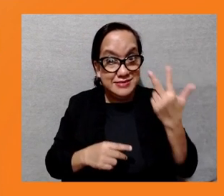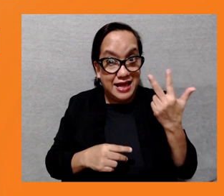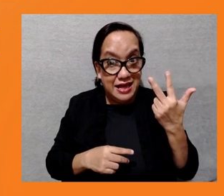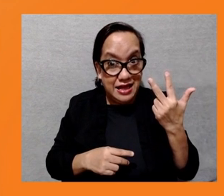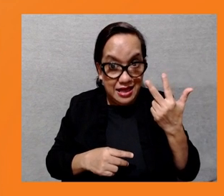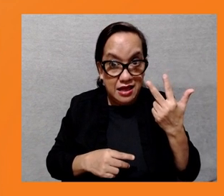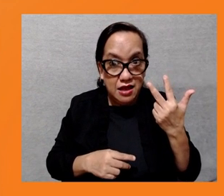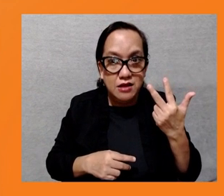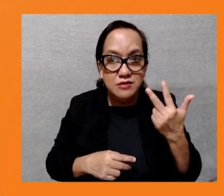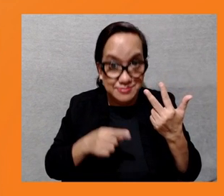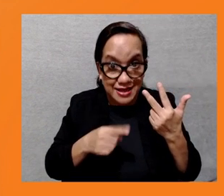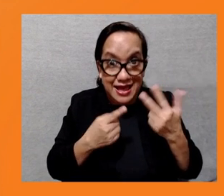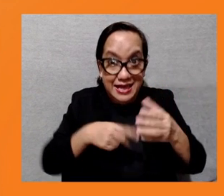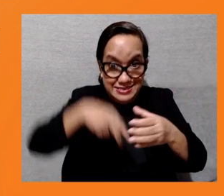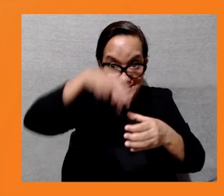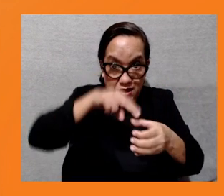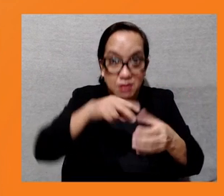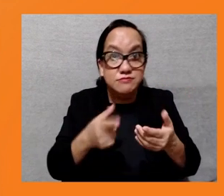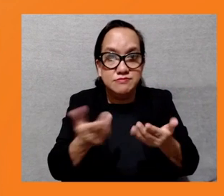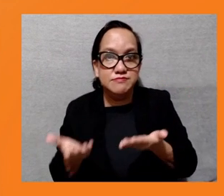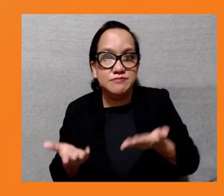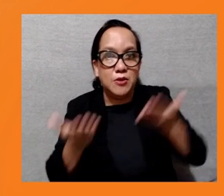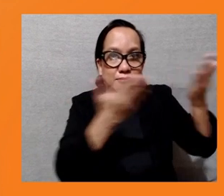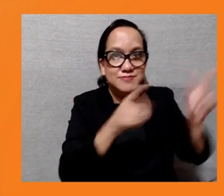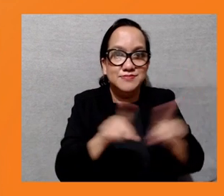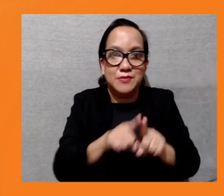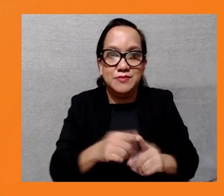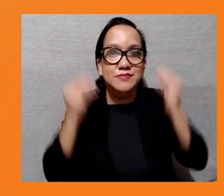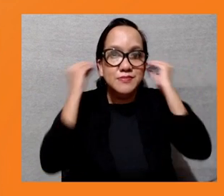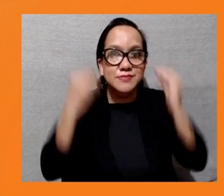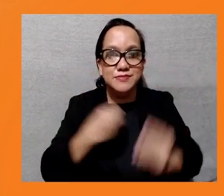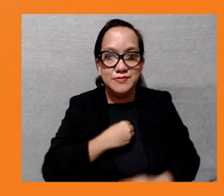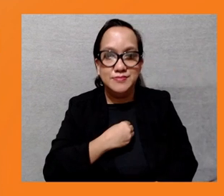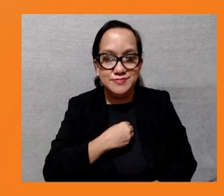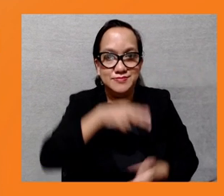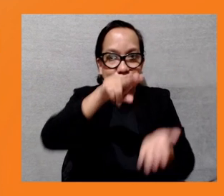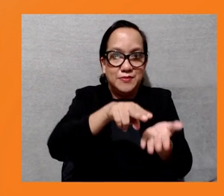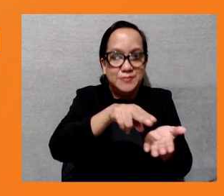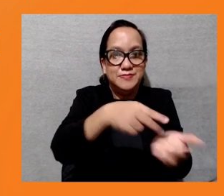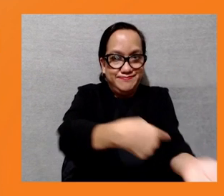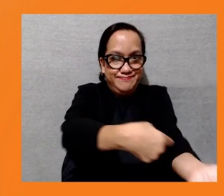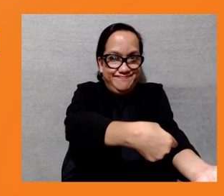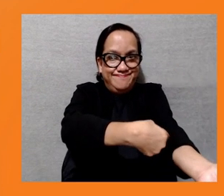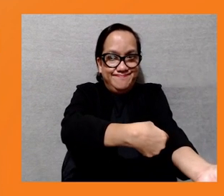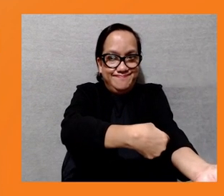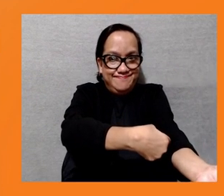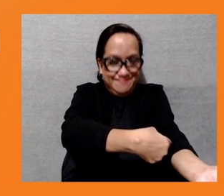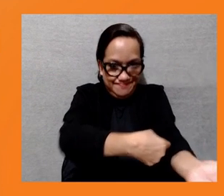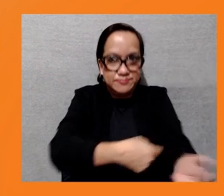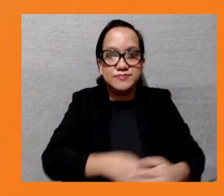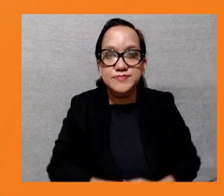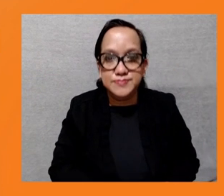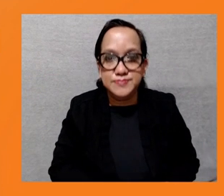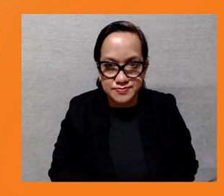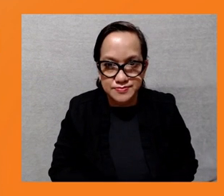as manual scavengers and their Rehabilitation Act of 2013 in India prohibits both employment and manual cleaning of